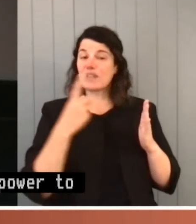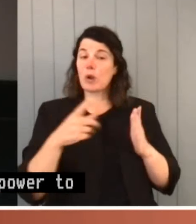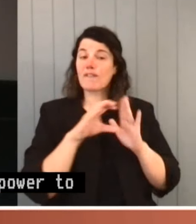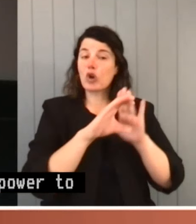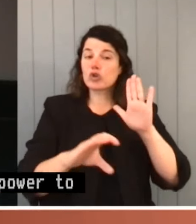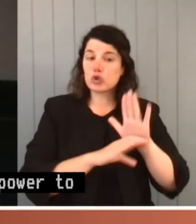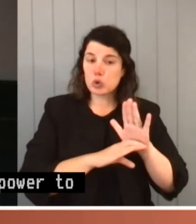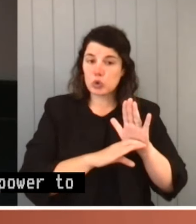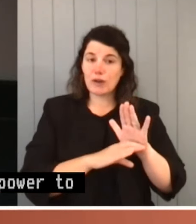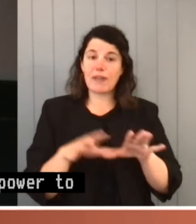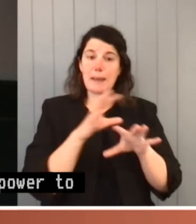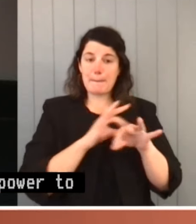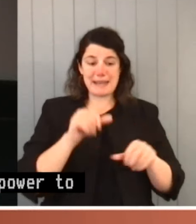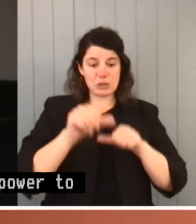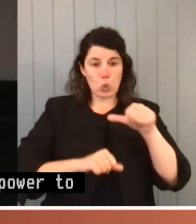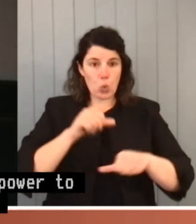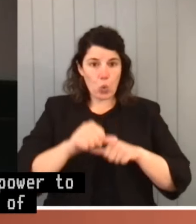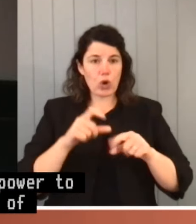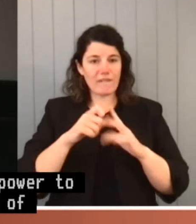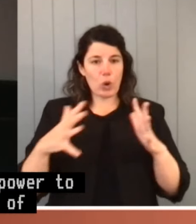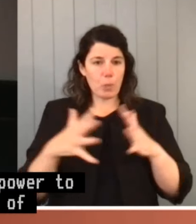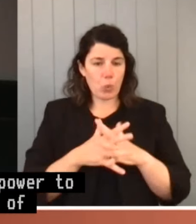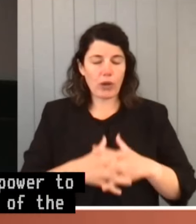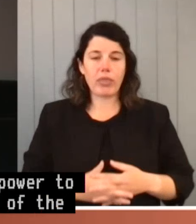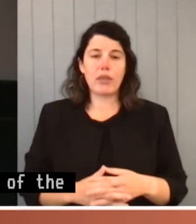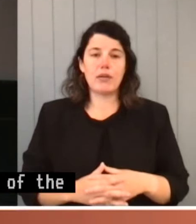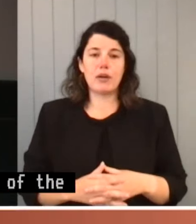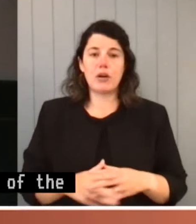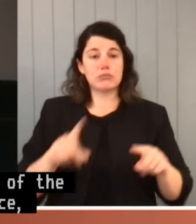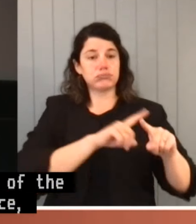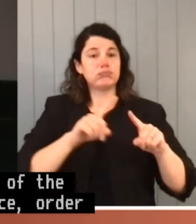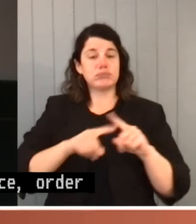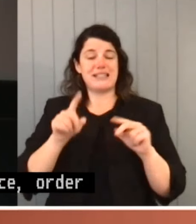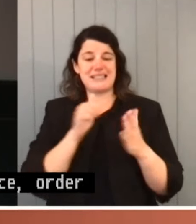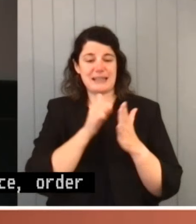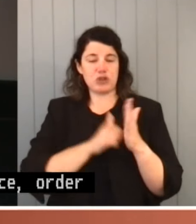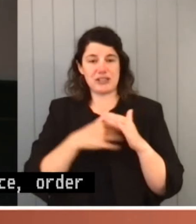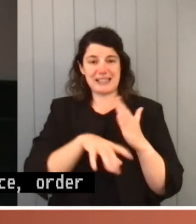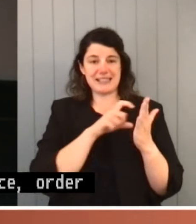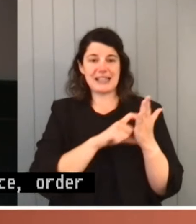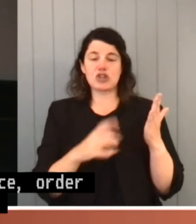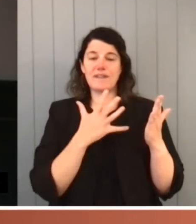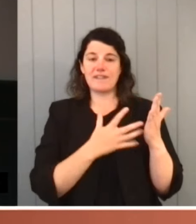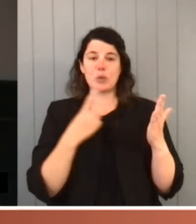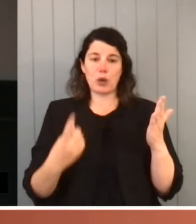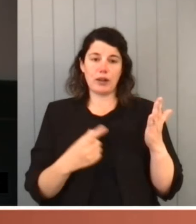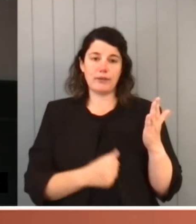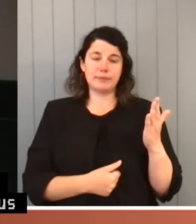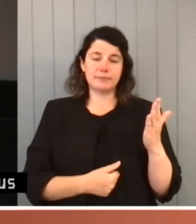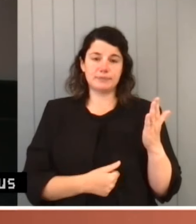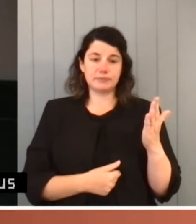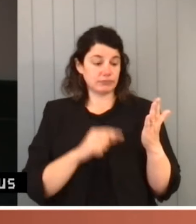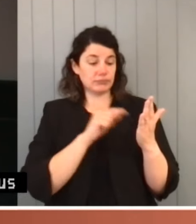for the peace order and good government of the Commonwealth, on the various subjects which are set out in Section 51. And that,